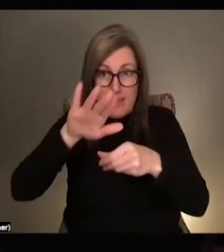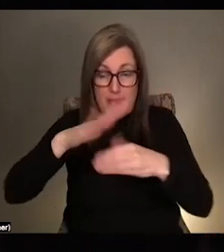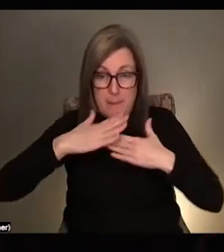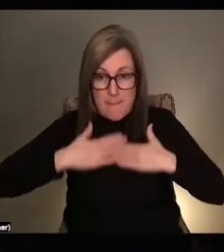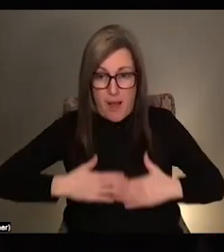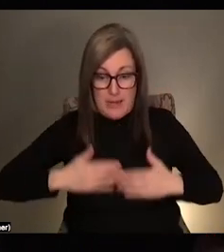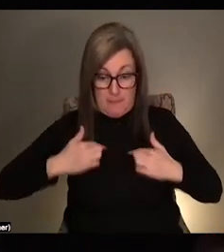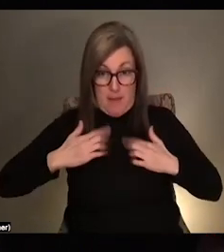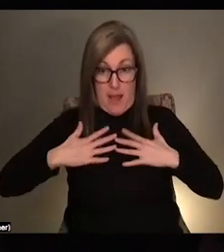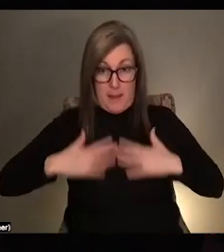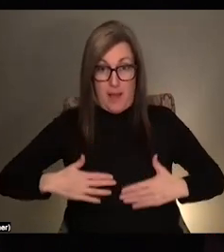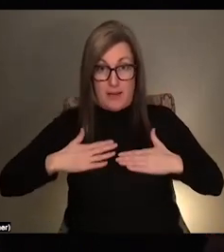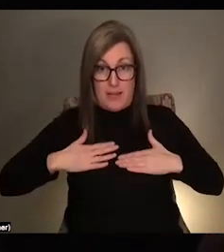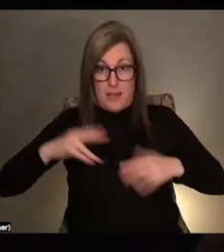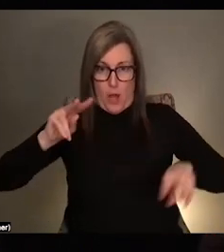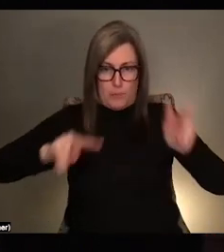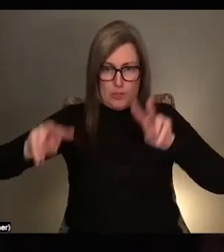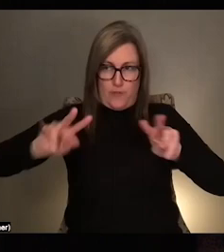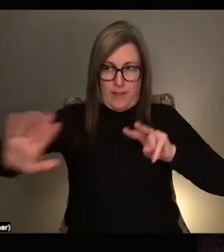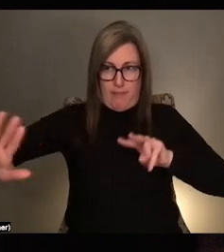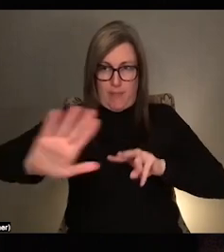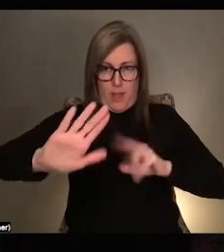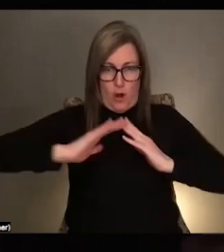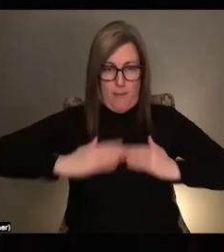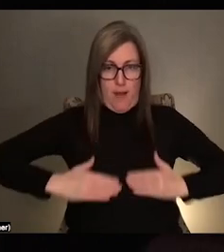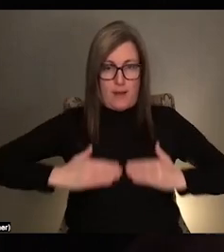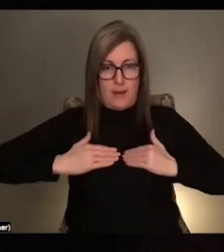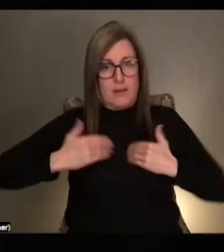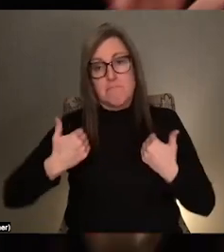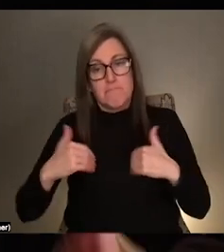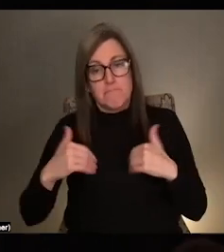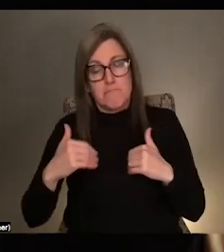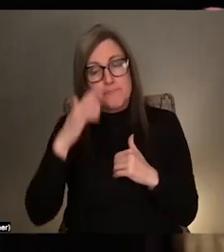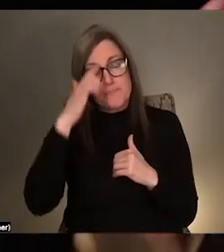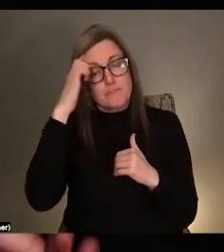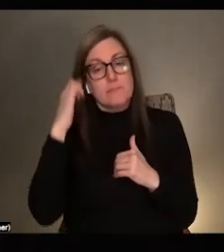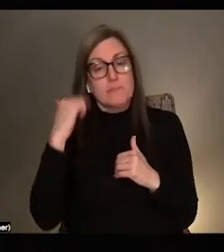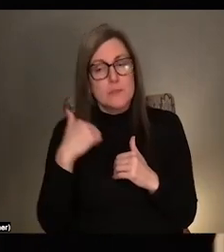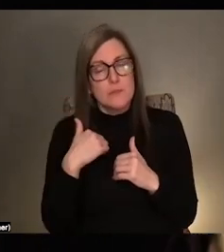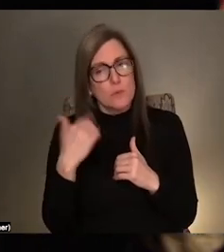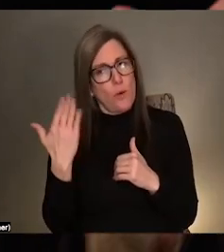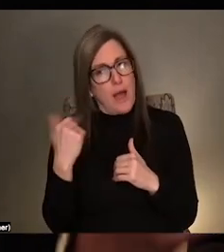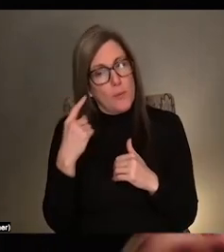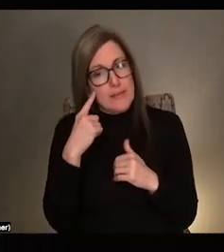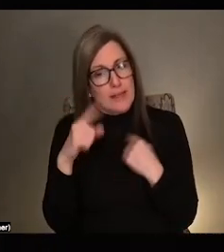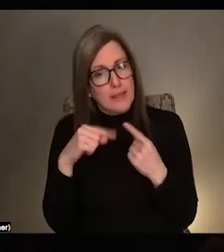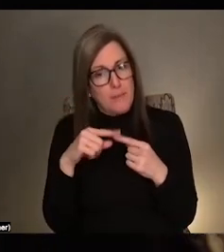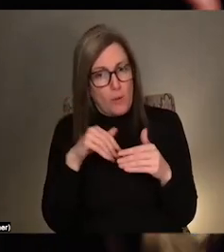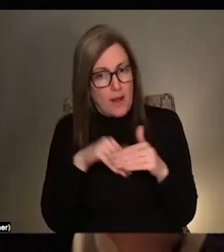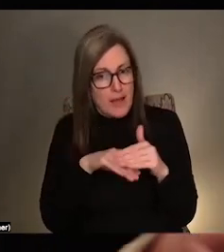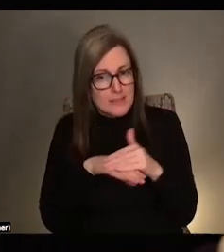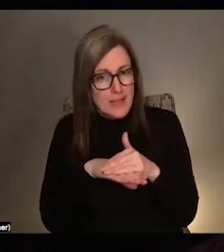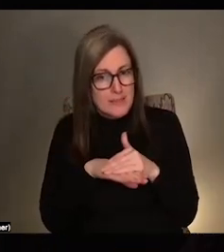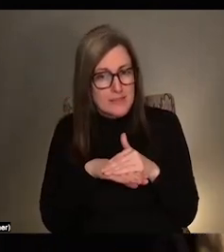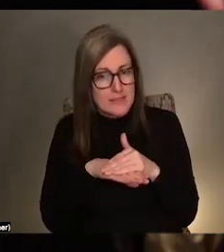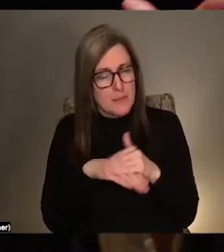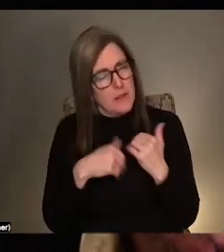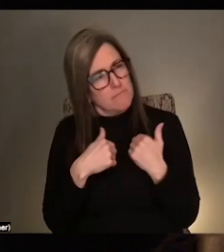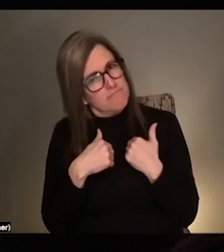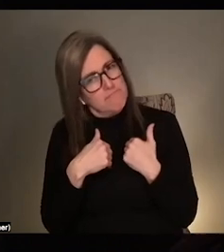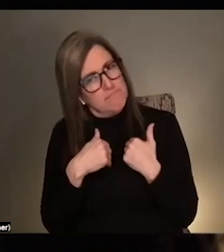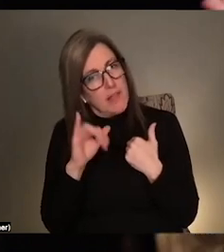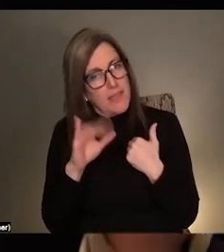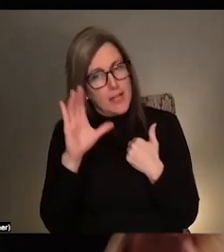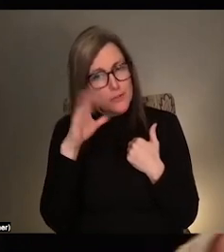body, which made me feel like, you know, thinking about access the way that I do. It's like that's so strange because